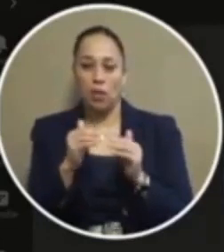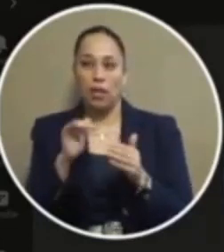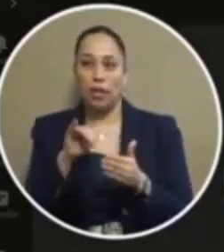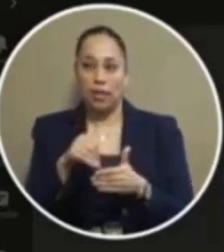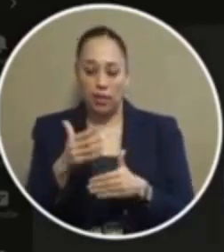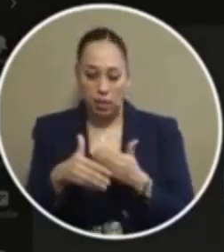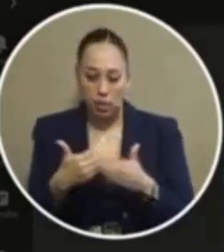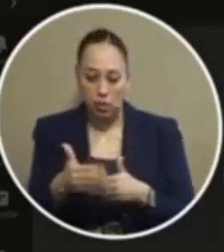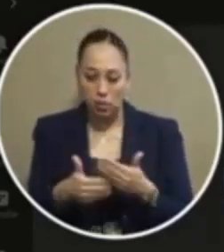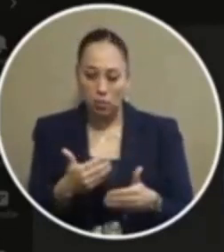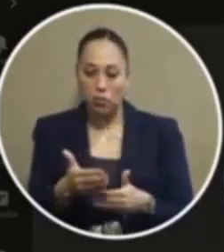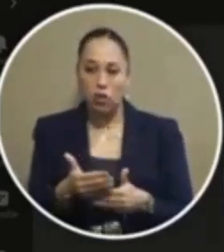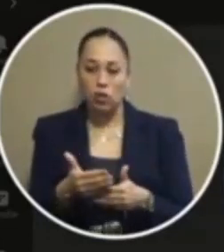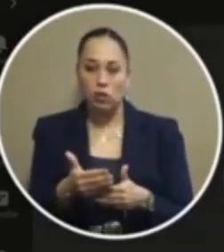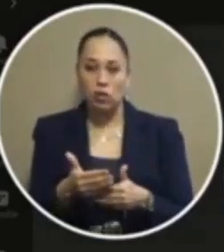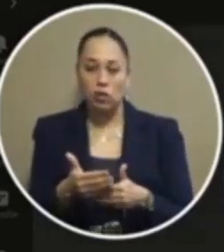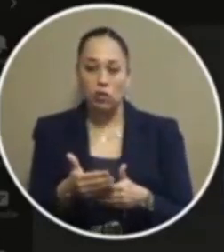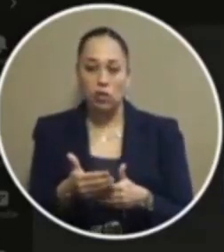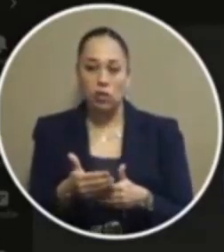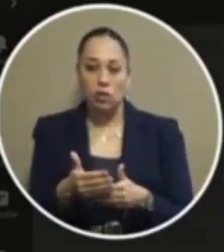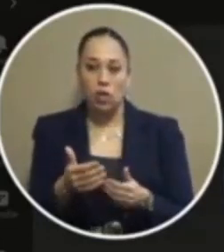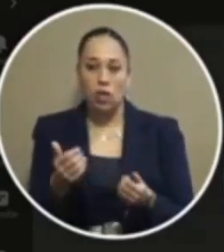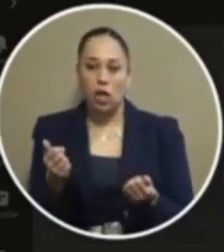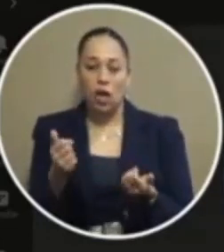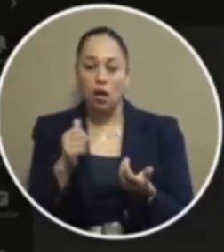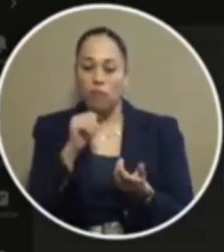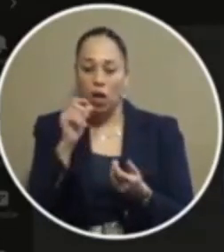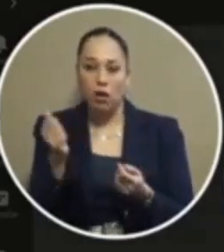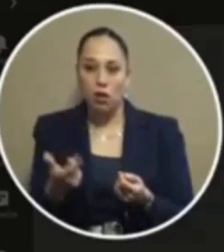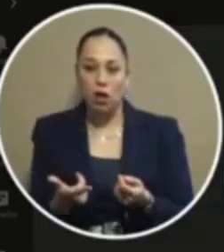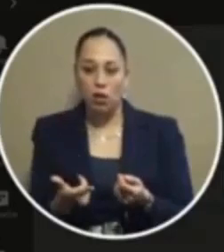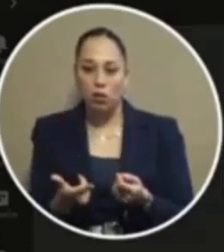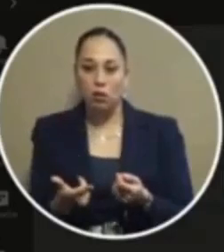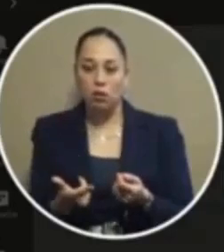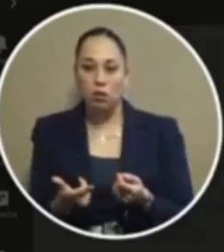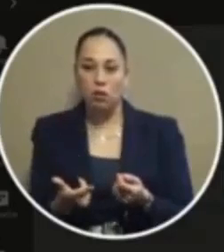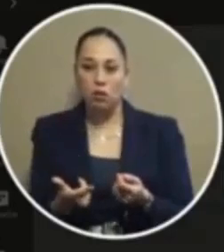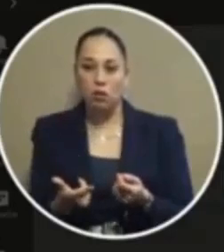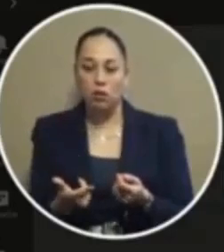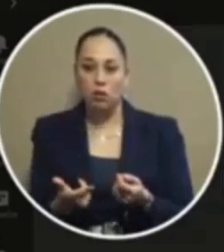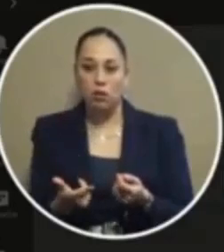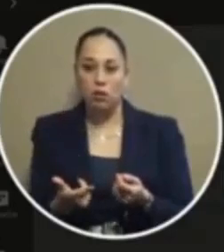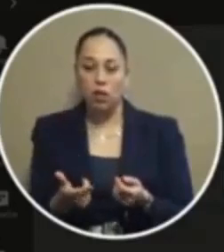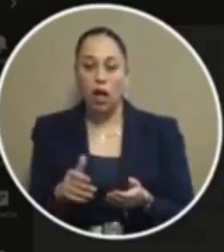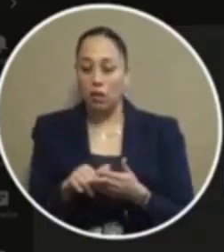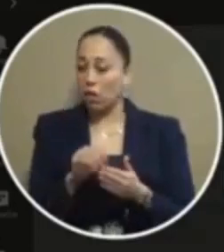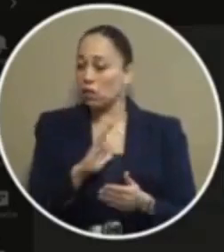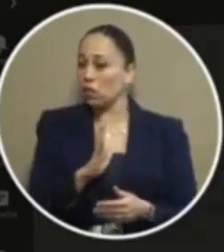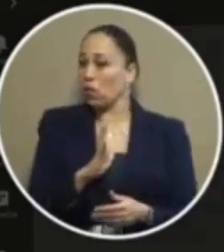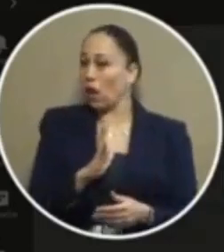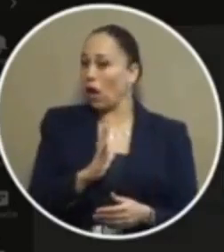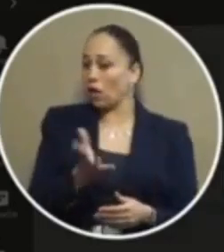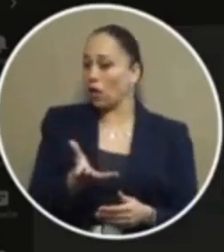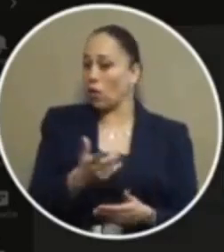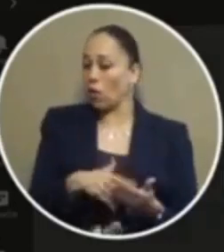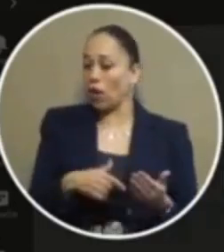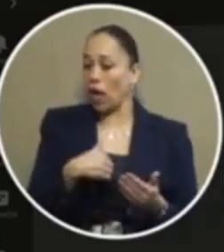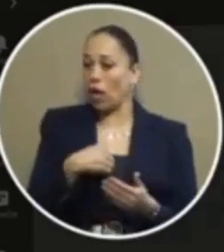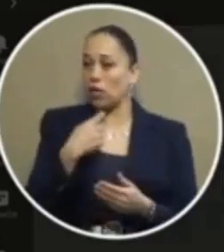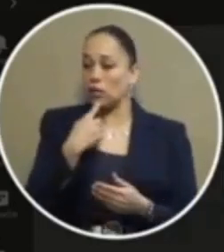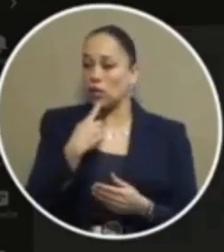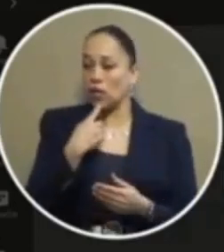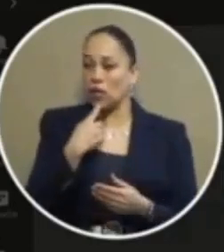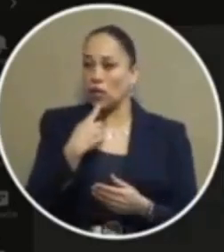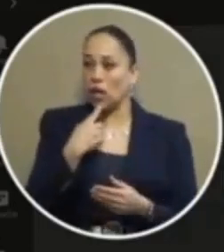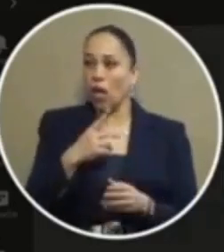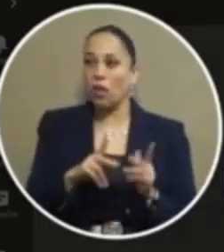didn't resemble that at all um and that's fine i mean what i told the